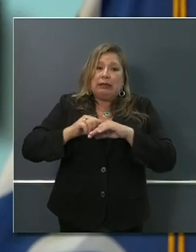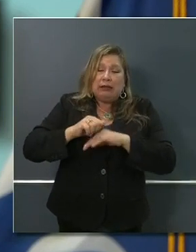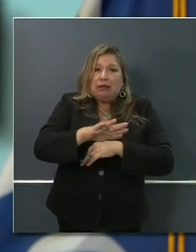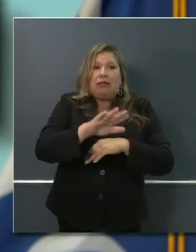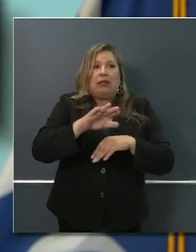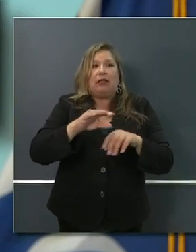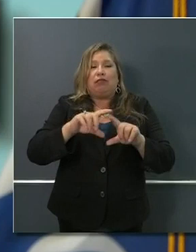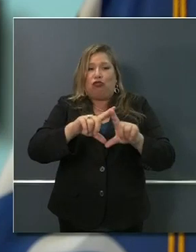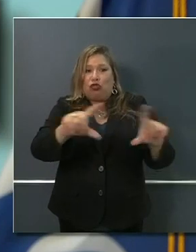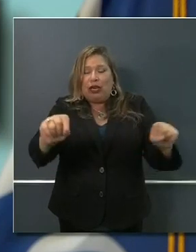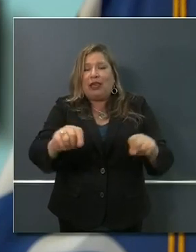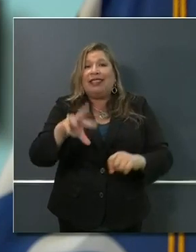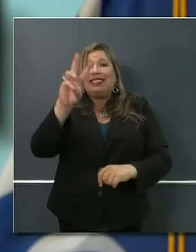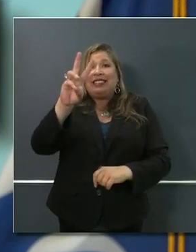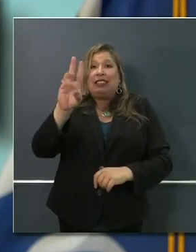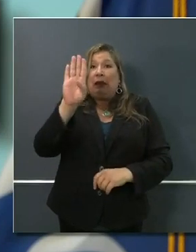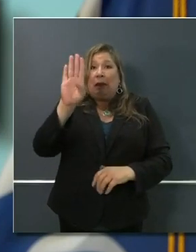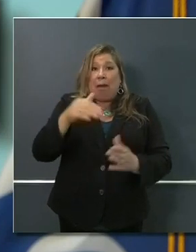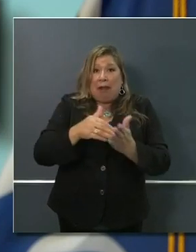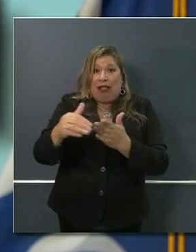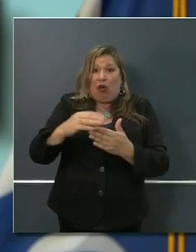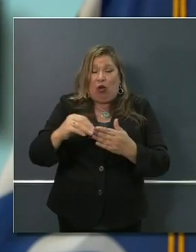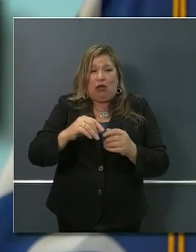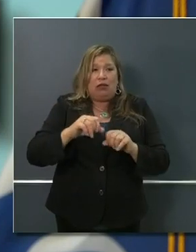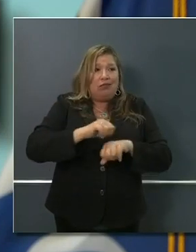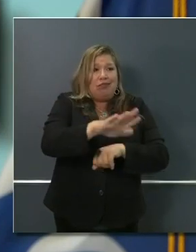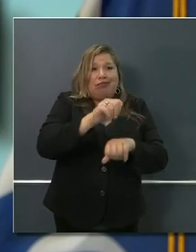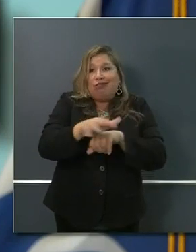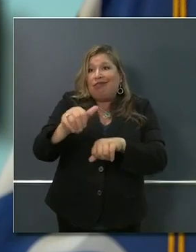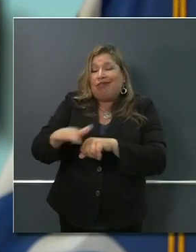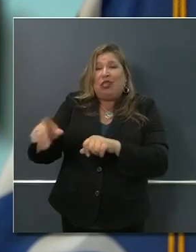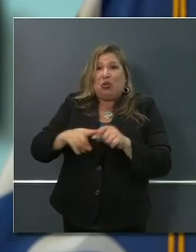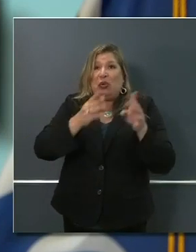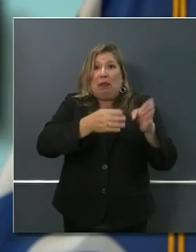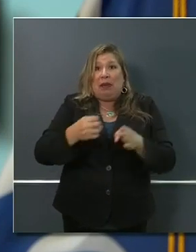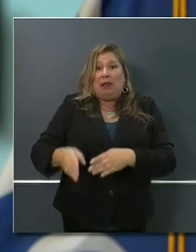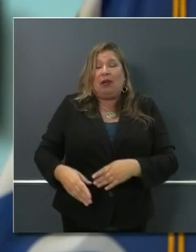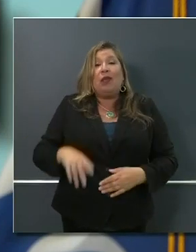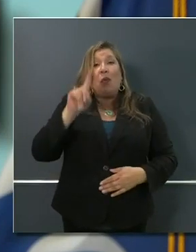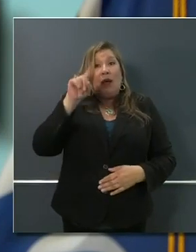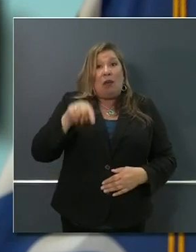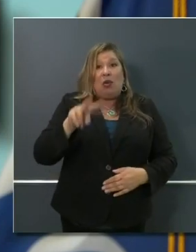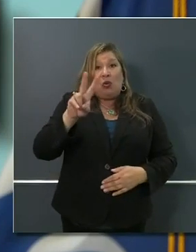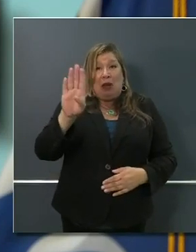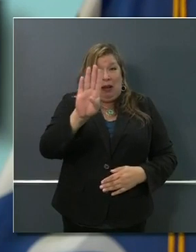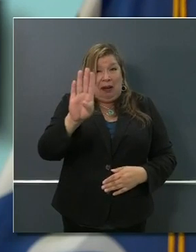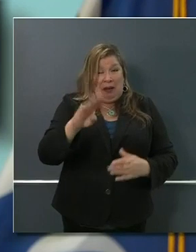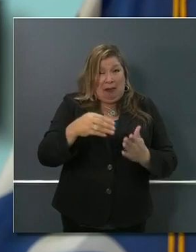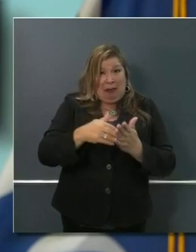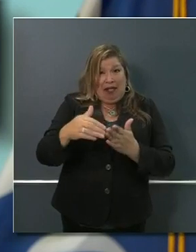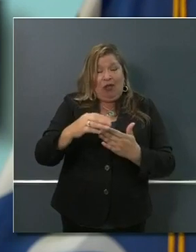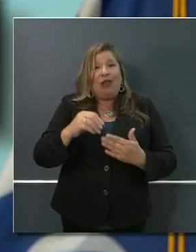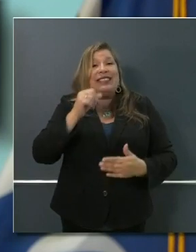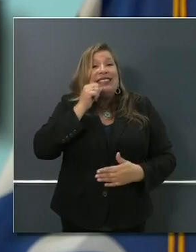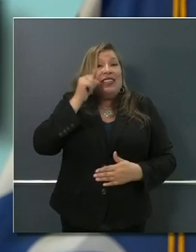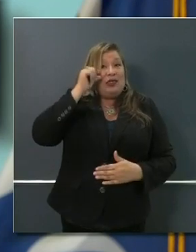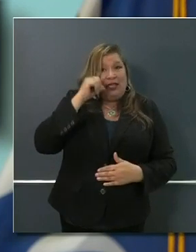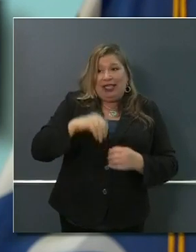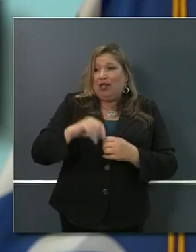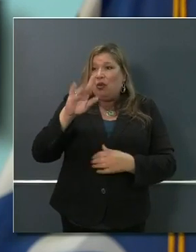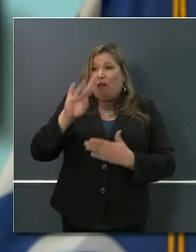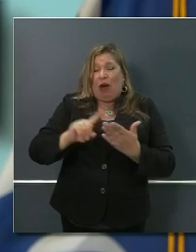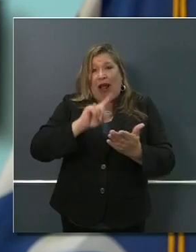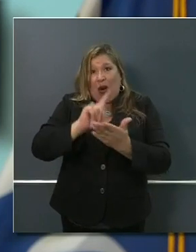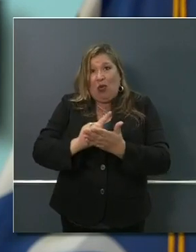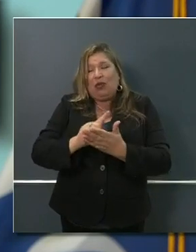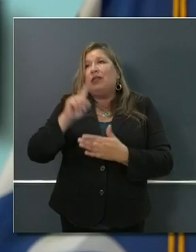billion of benefits, $1.2 billion just yesterday. Just in a 24-hour period, they were able